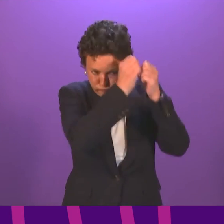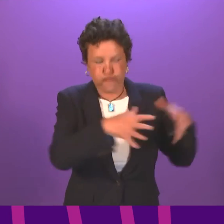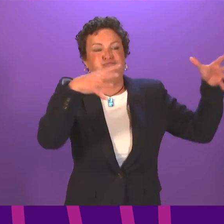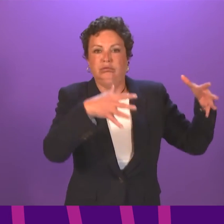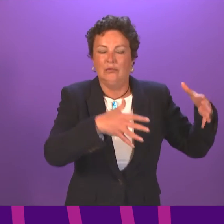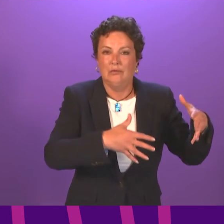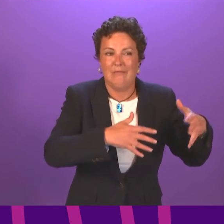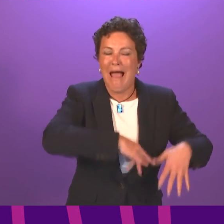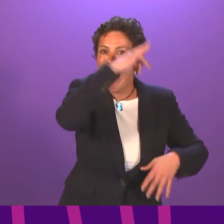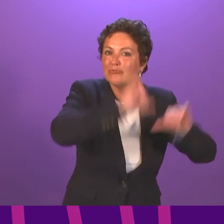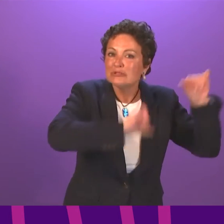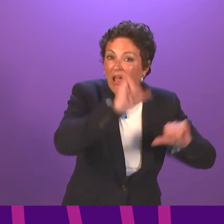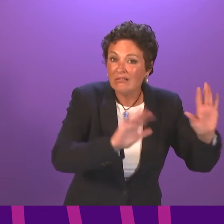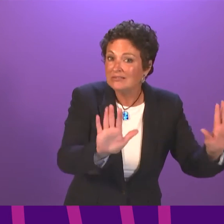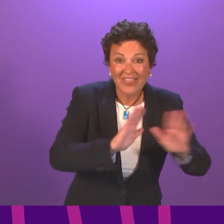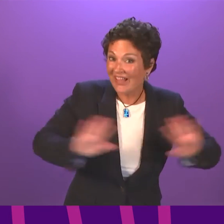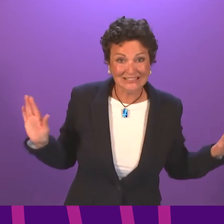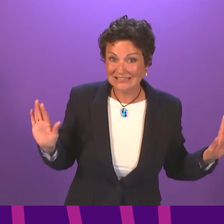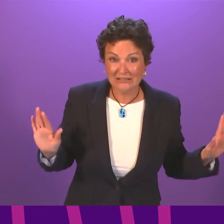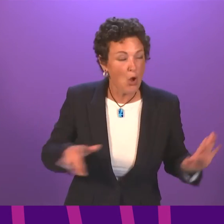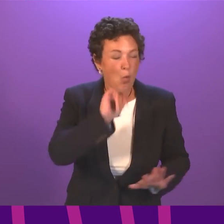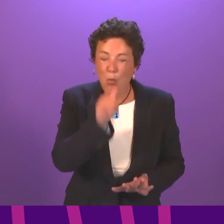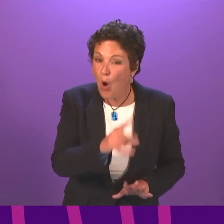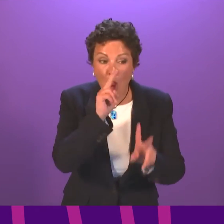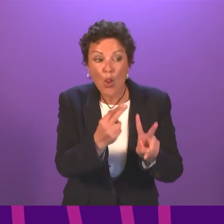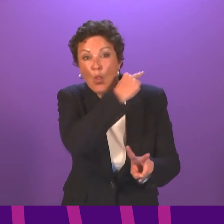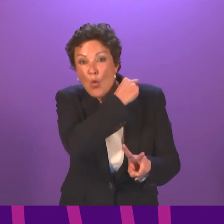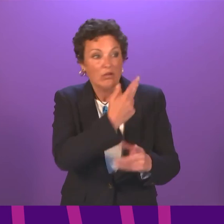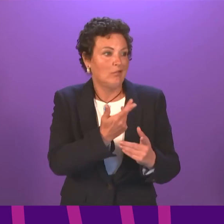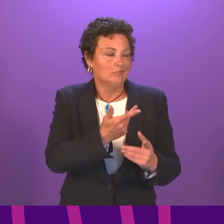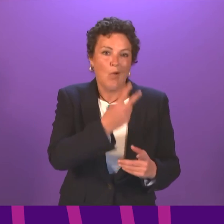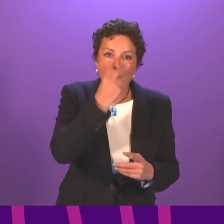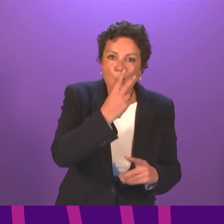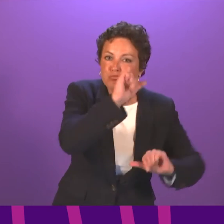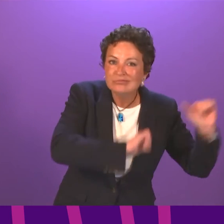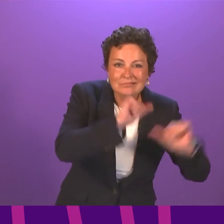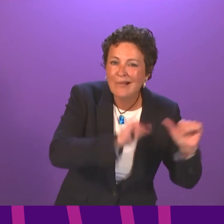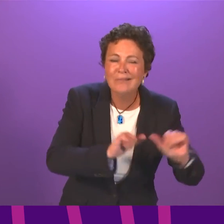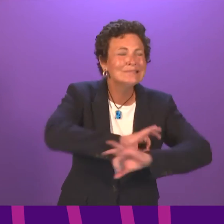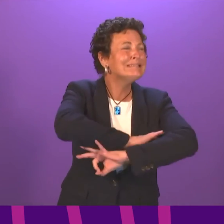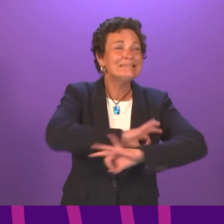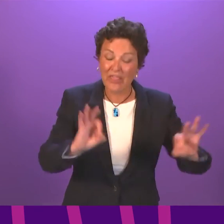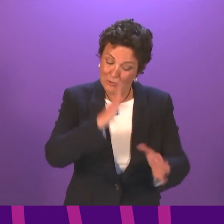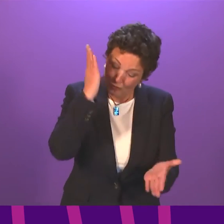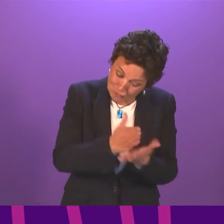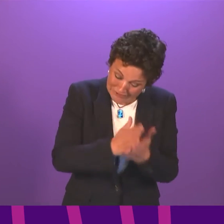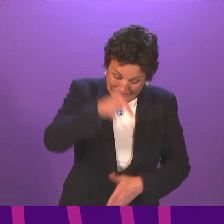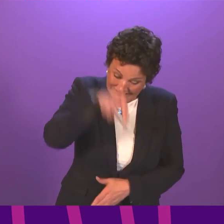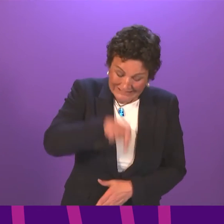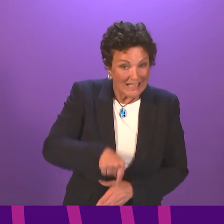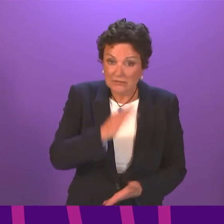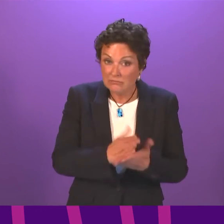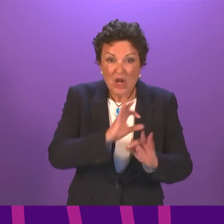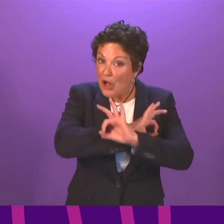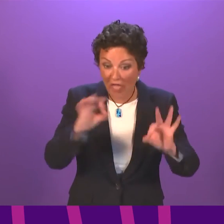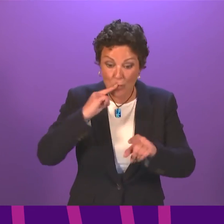become involved, no algorithm, no past performance influences a young person's grade. Now it is really important that that is set out clearly